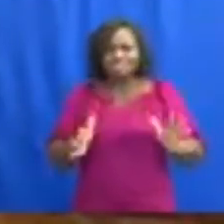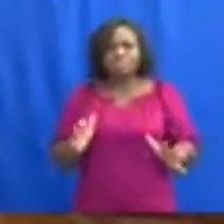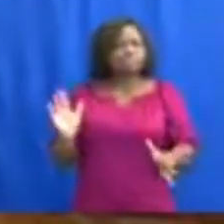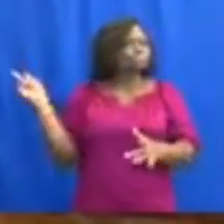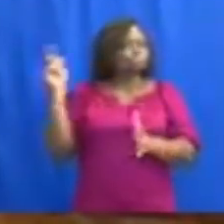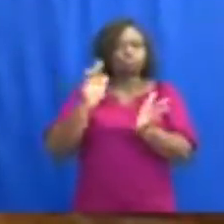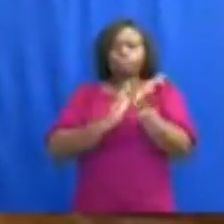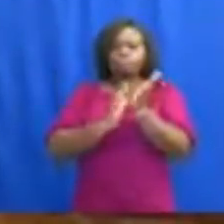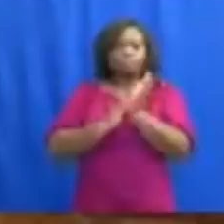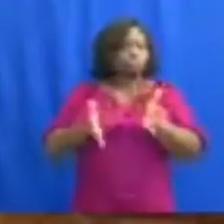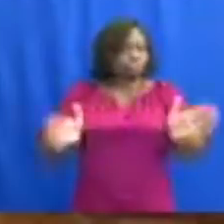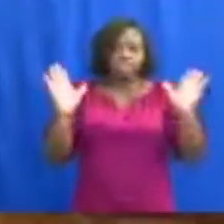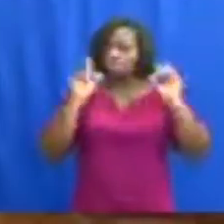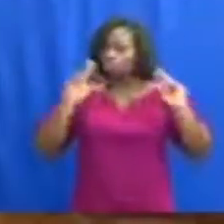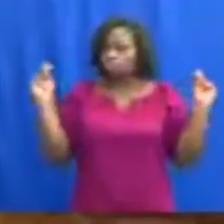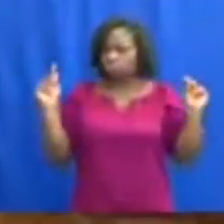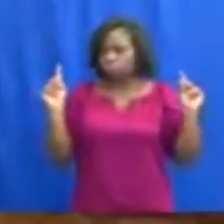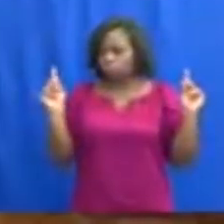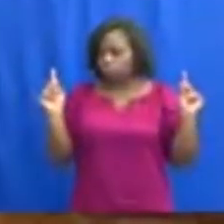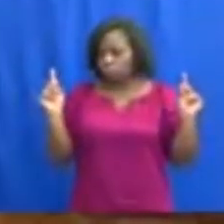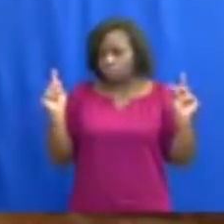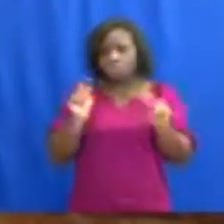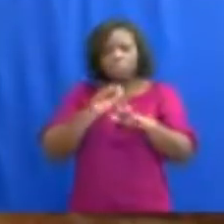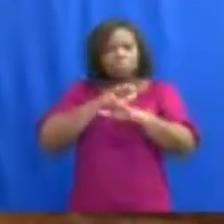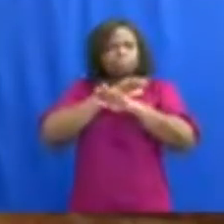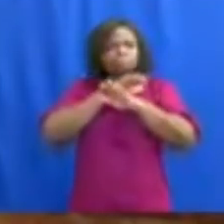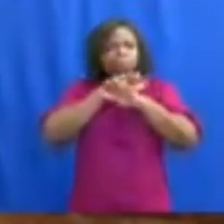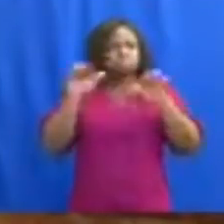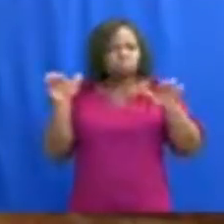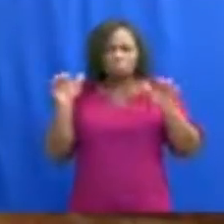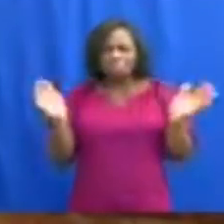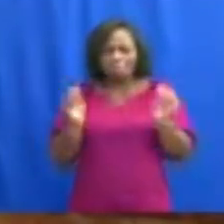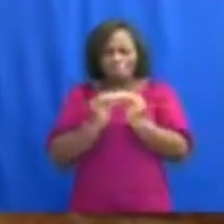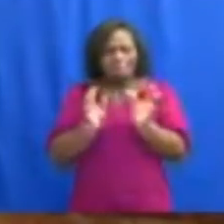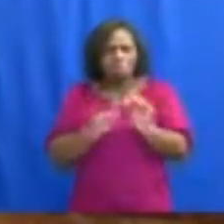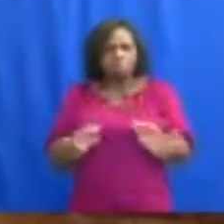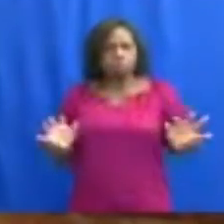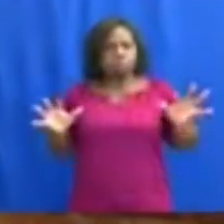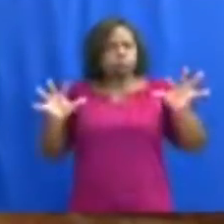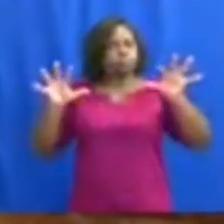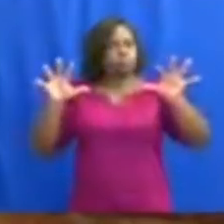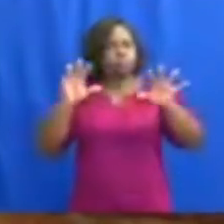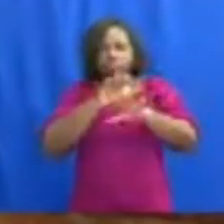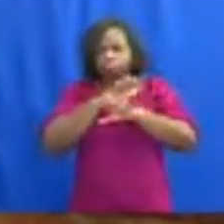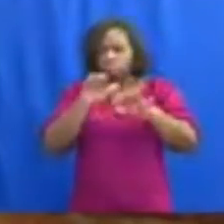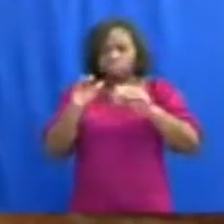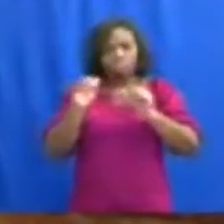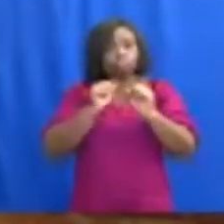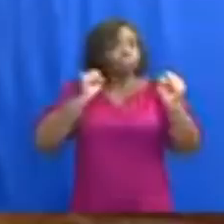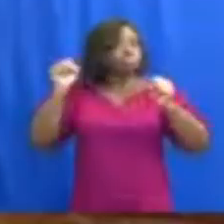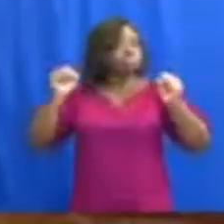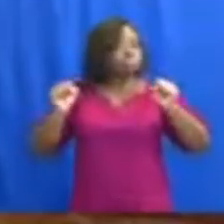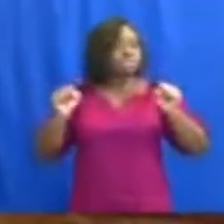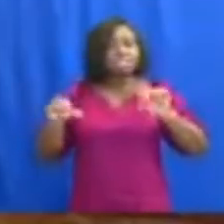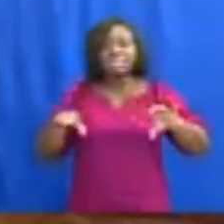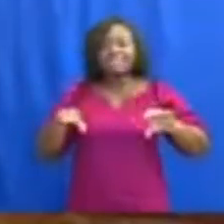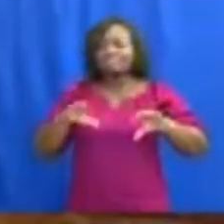will be allowed. There will be no mass gatherings and no sporting activities.